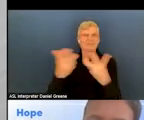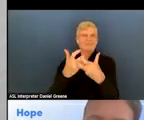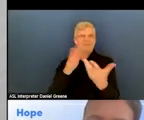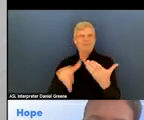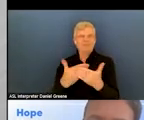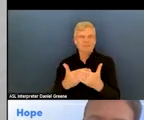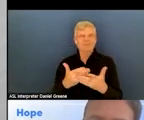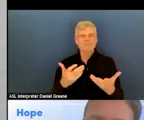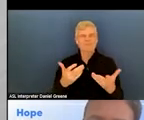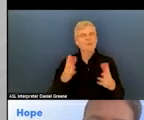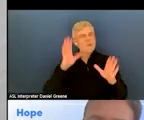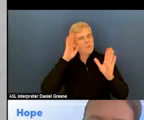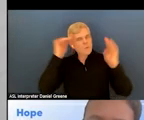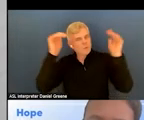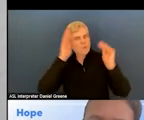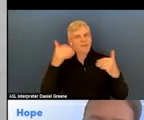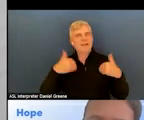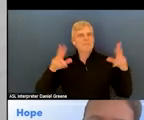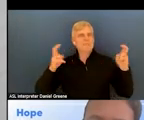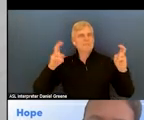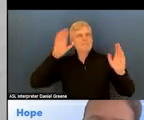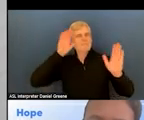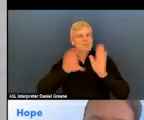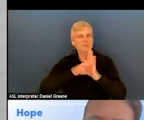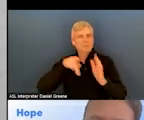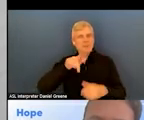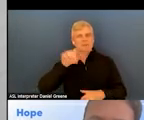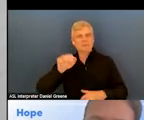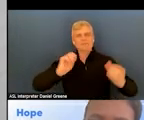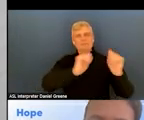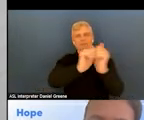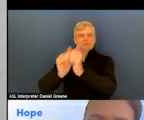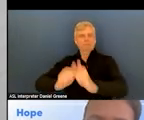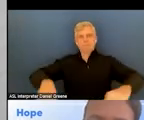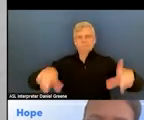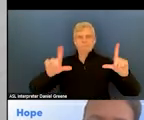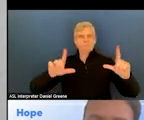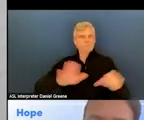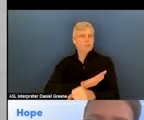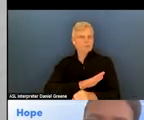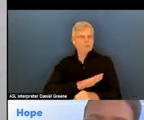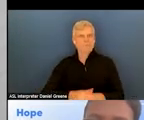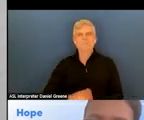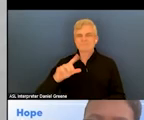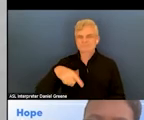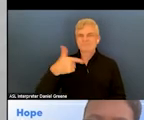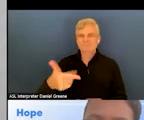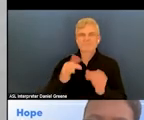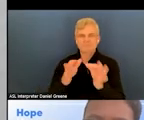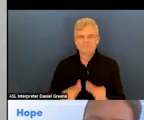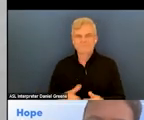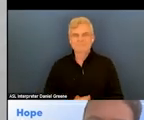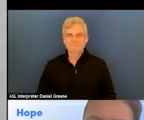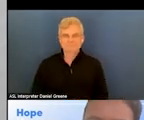a picture puzzle together, I hope, before no time. So that's my, that's my fervent call.